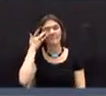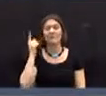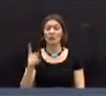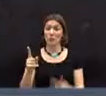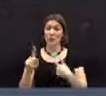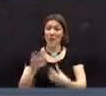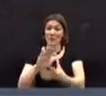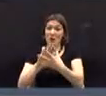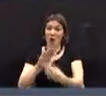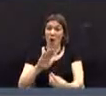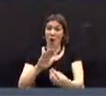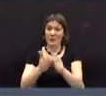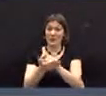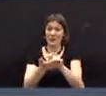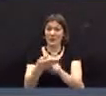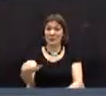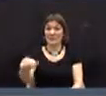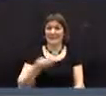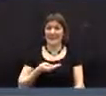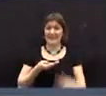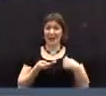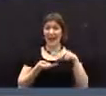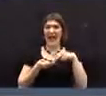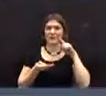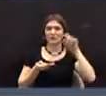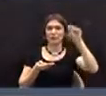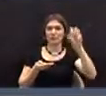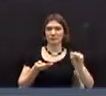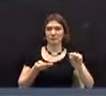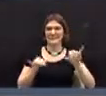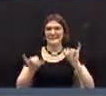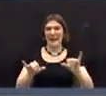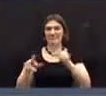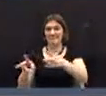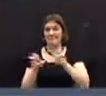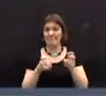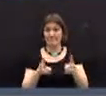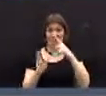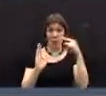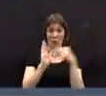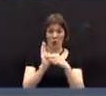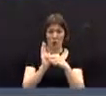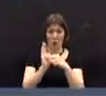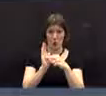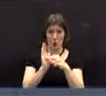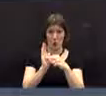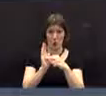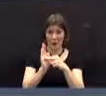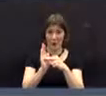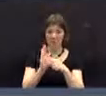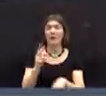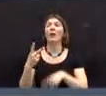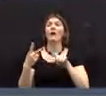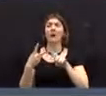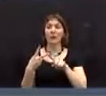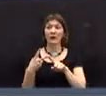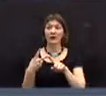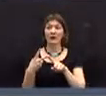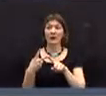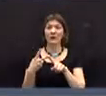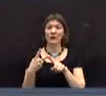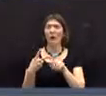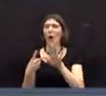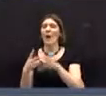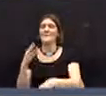have a copy of the motion that I can look at because I need to take a look at it, restate it, and the